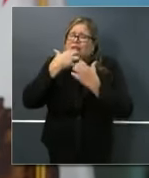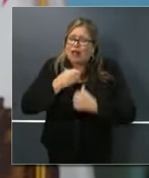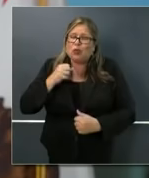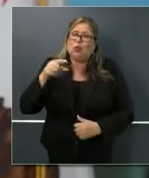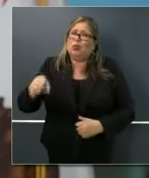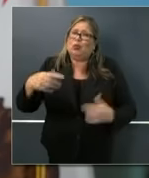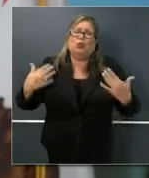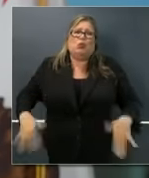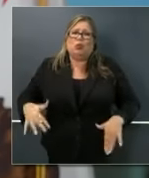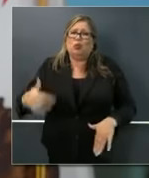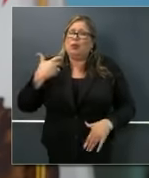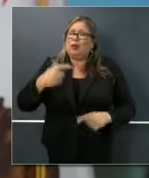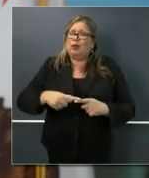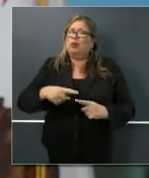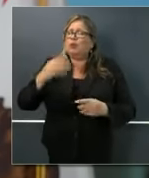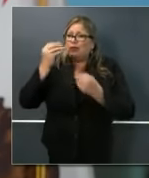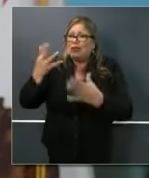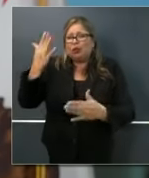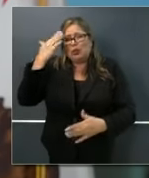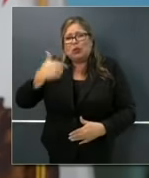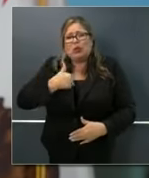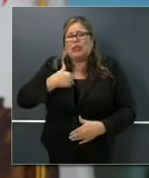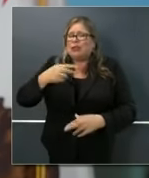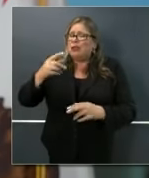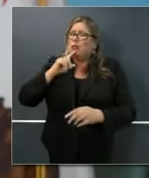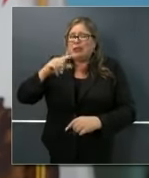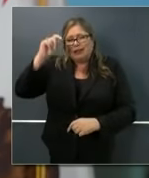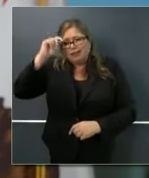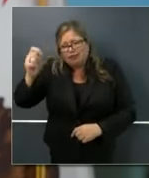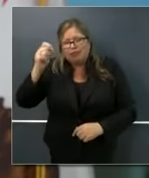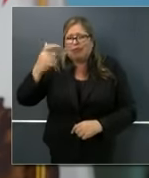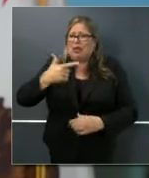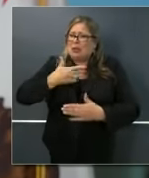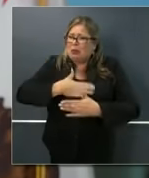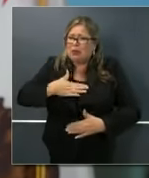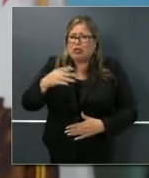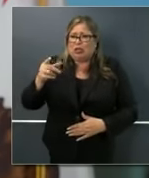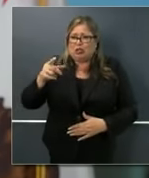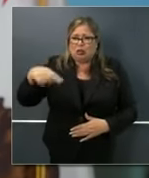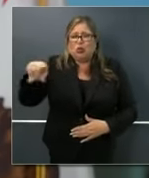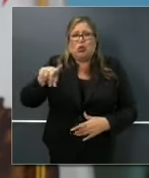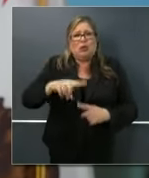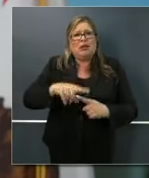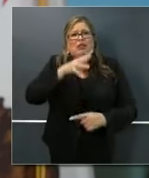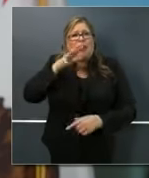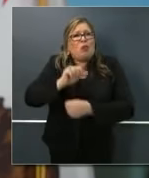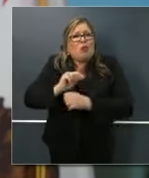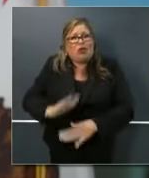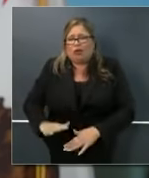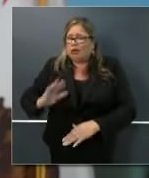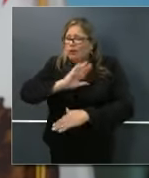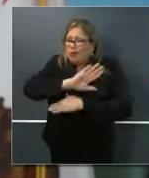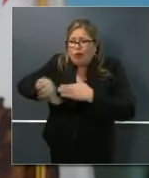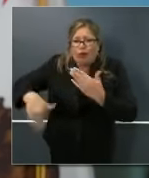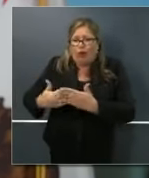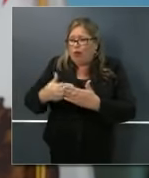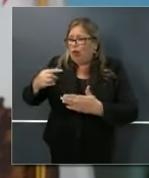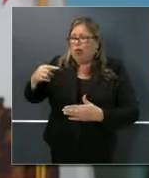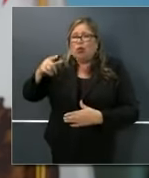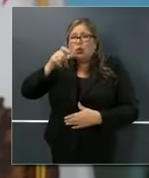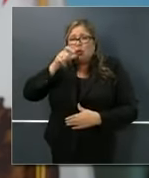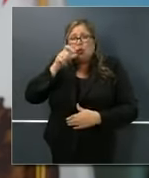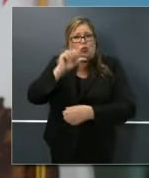of my heart, to extend my deep admiration and appreciation to you, those farm workers, and everybody else that every day are